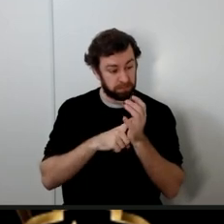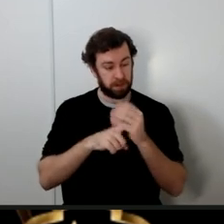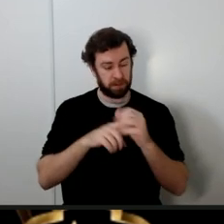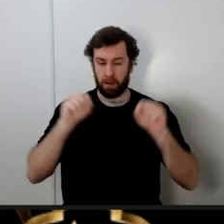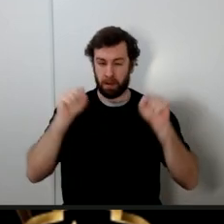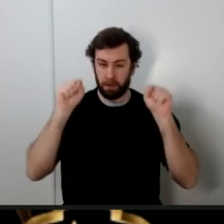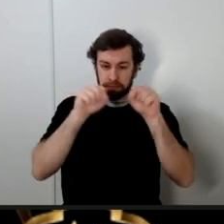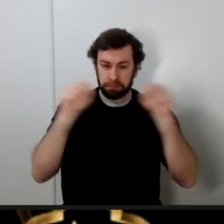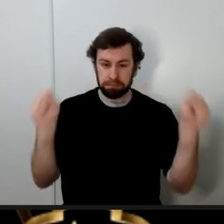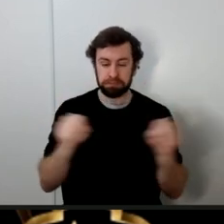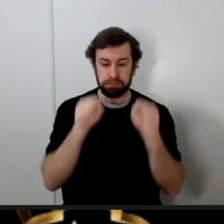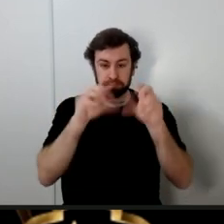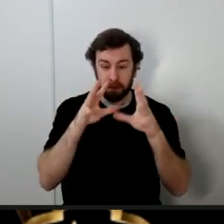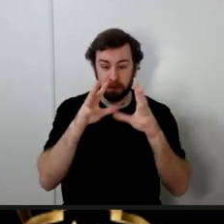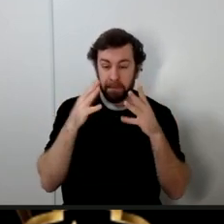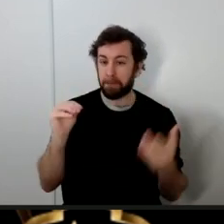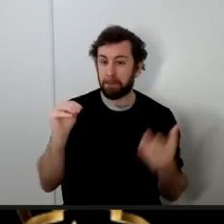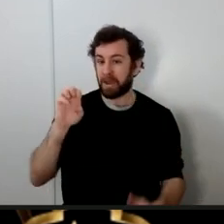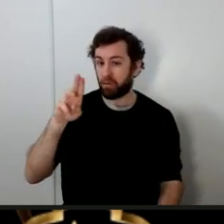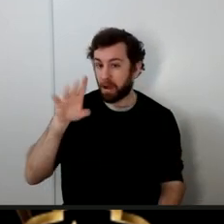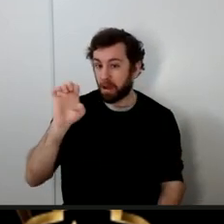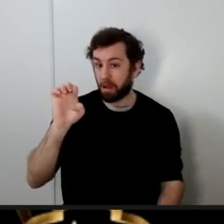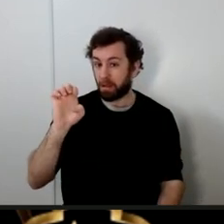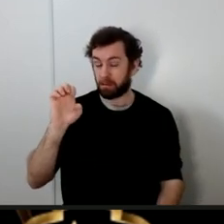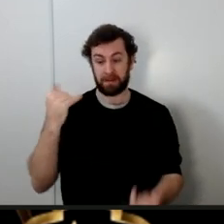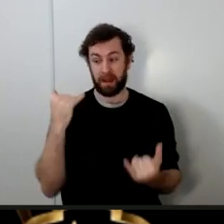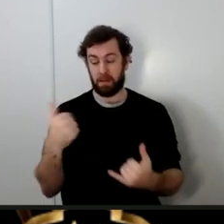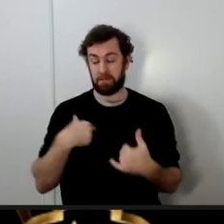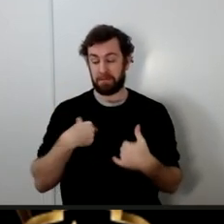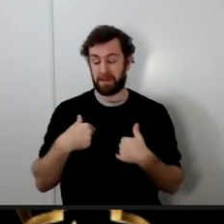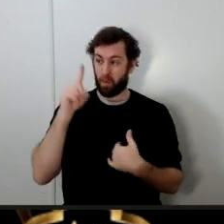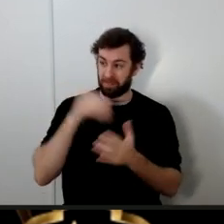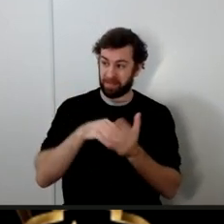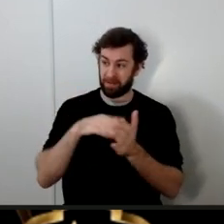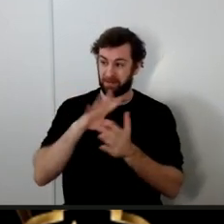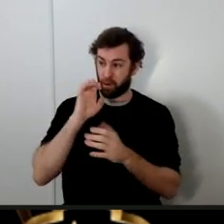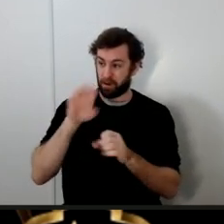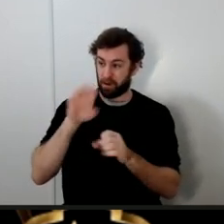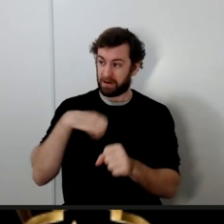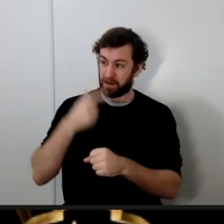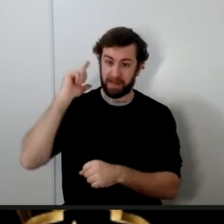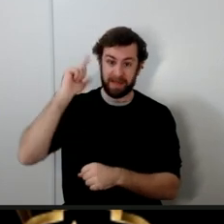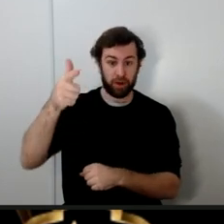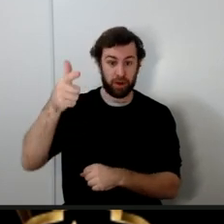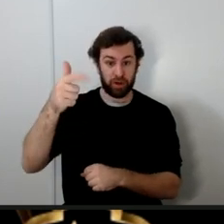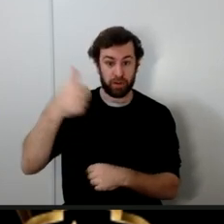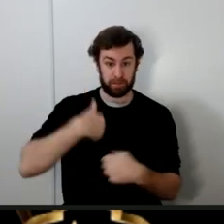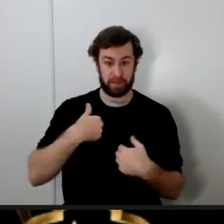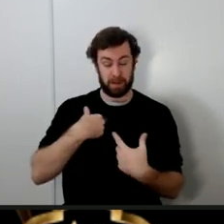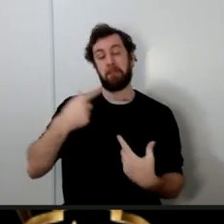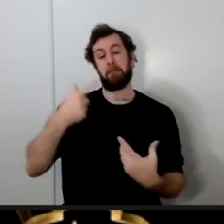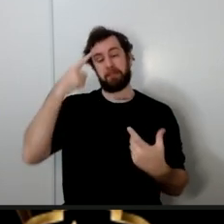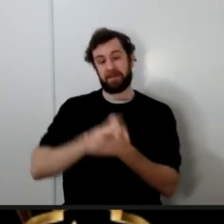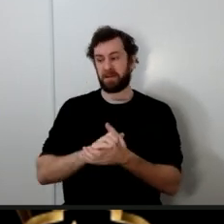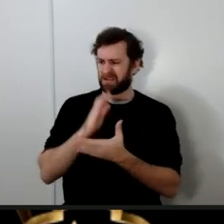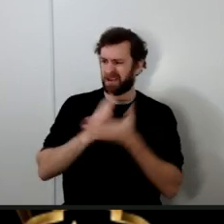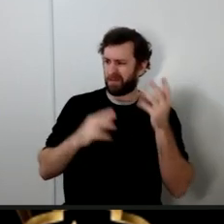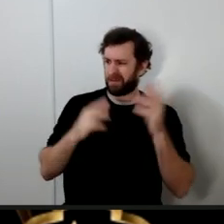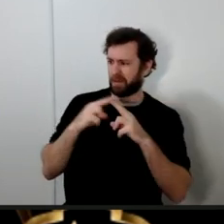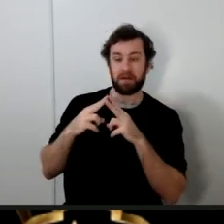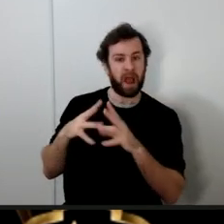now you want me 14 centuries later to believe that some of these companions attacked his own daughter